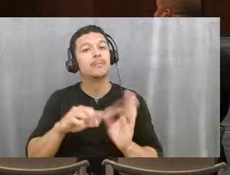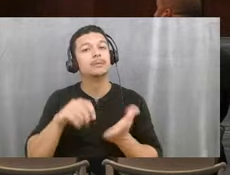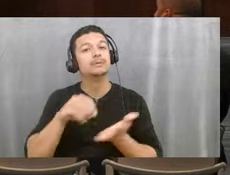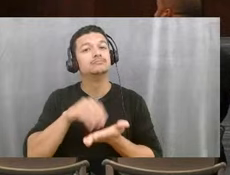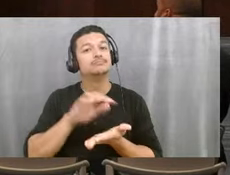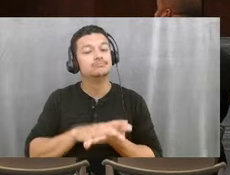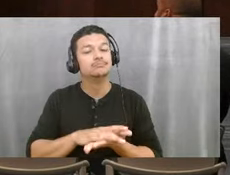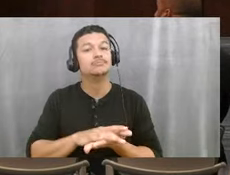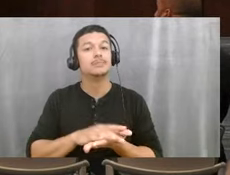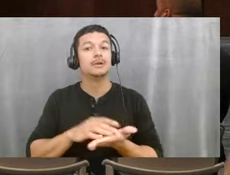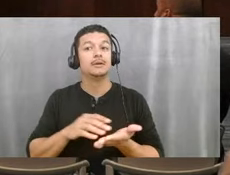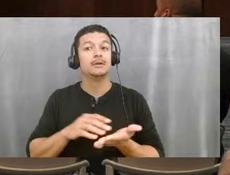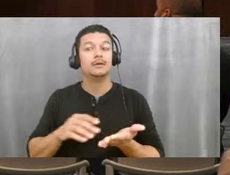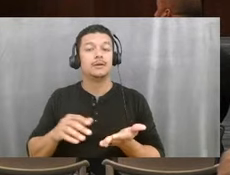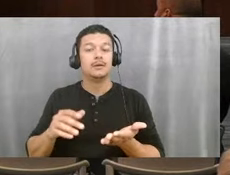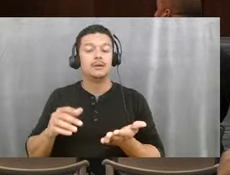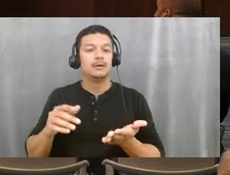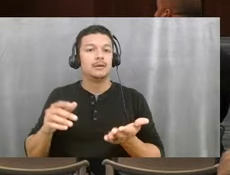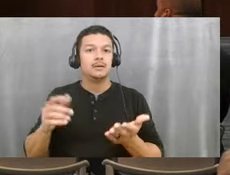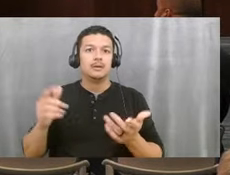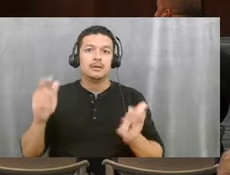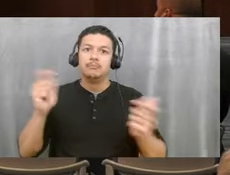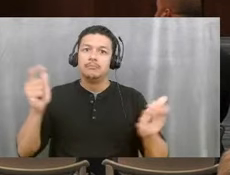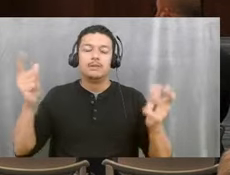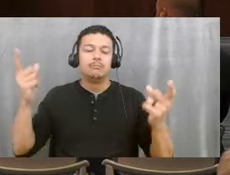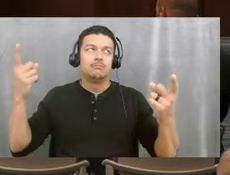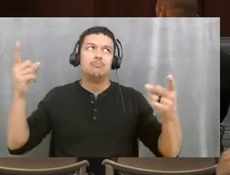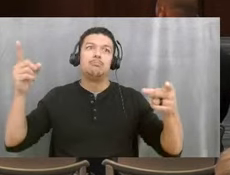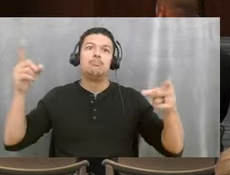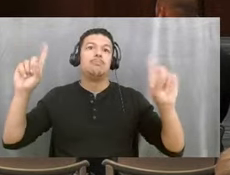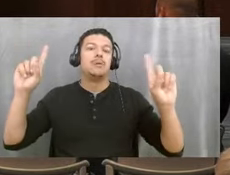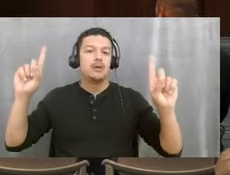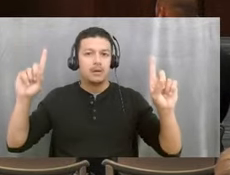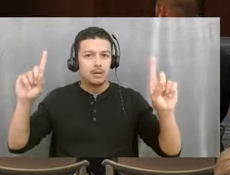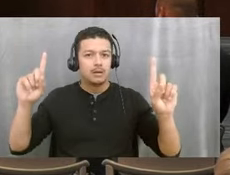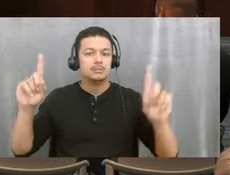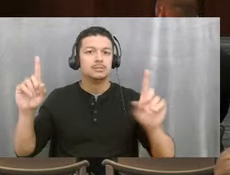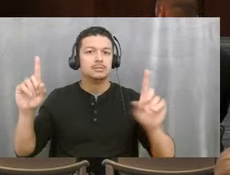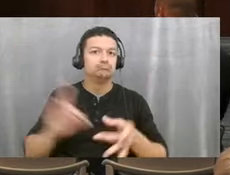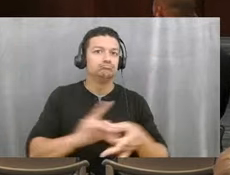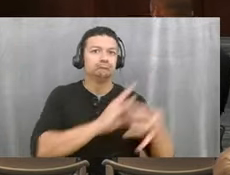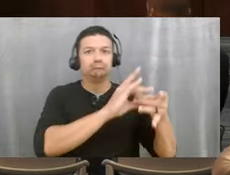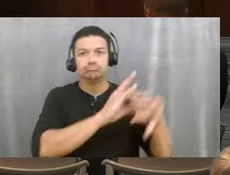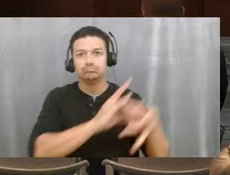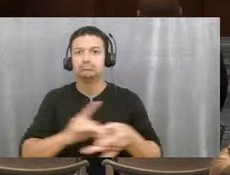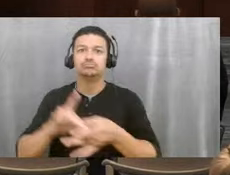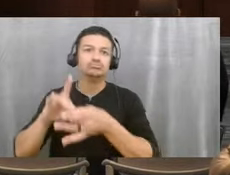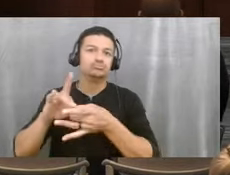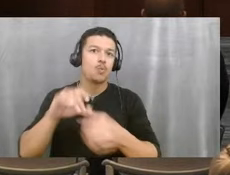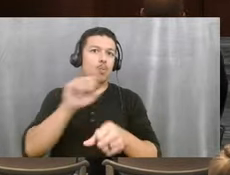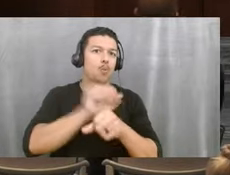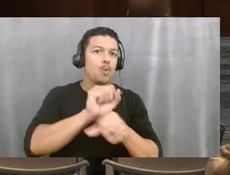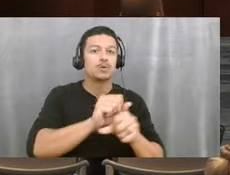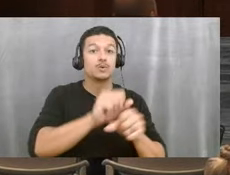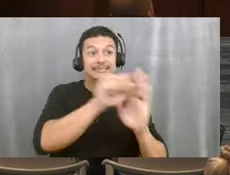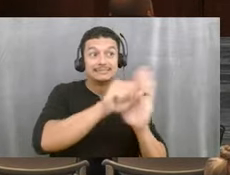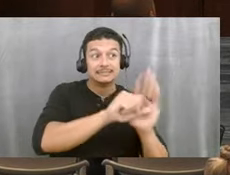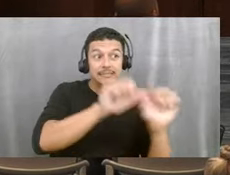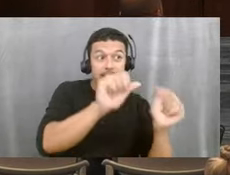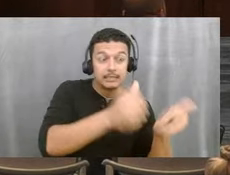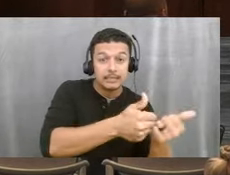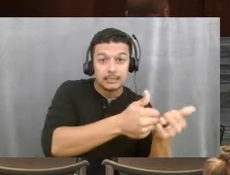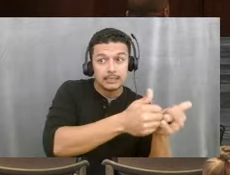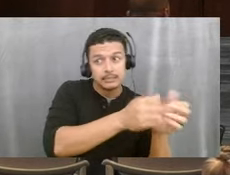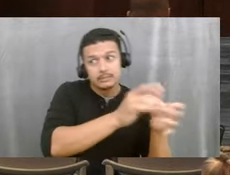the big accomplishments that we can do between working with the state agencies, looking at grant funding,